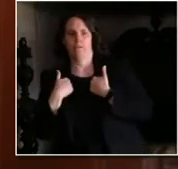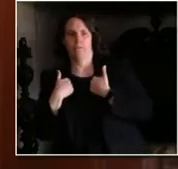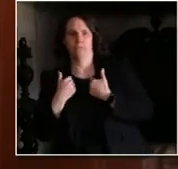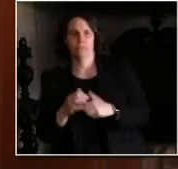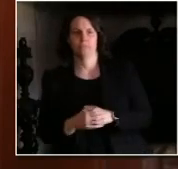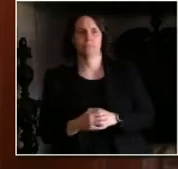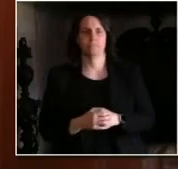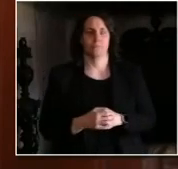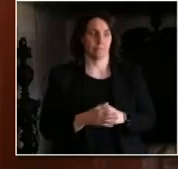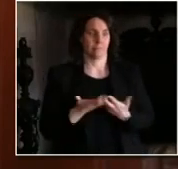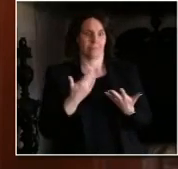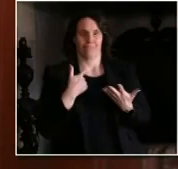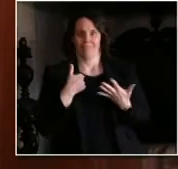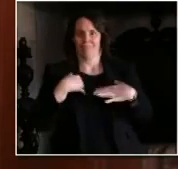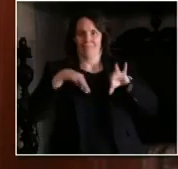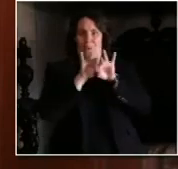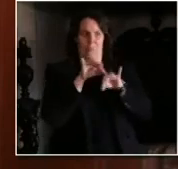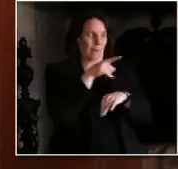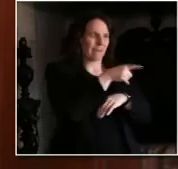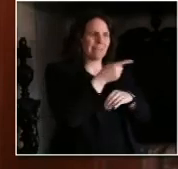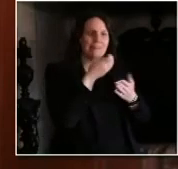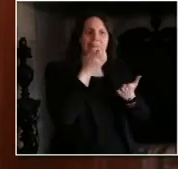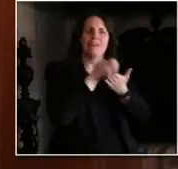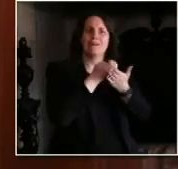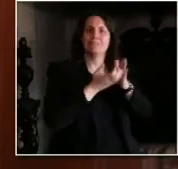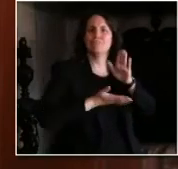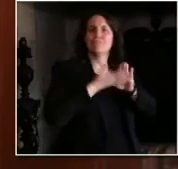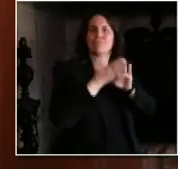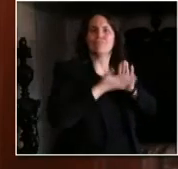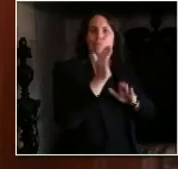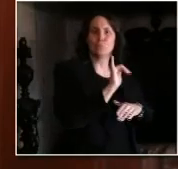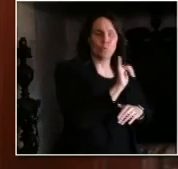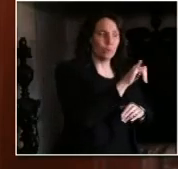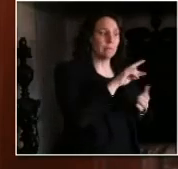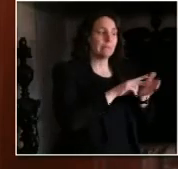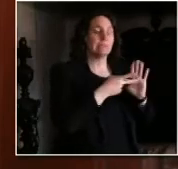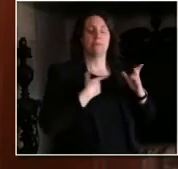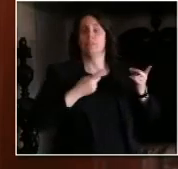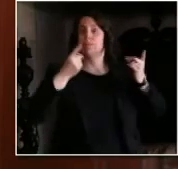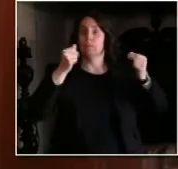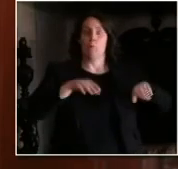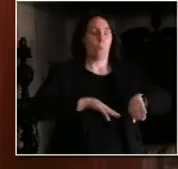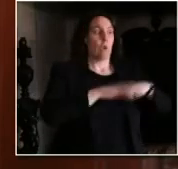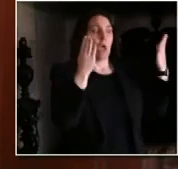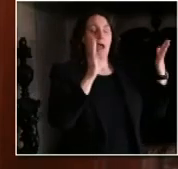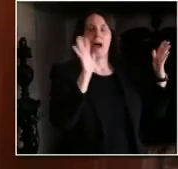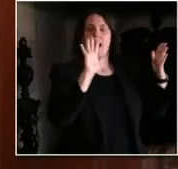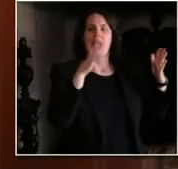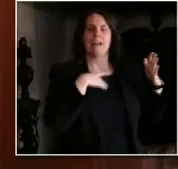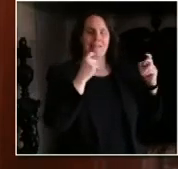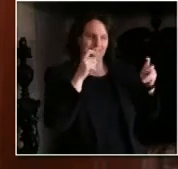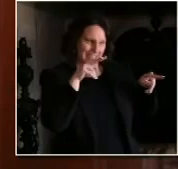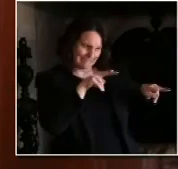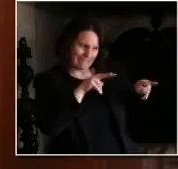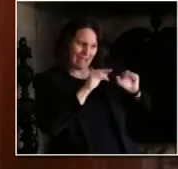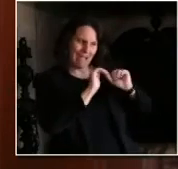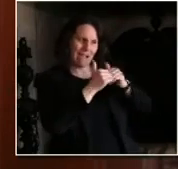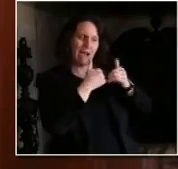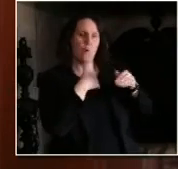safely reopen them so hardworking people can get back to work and businesses can get back on their feet.